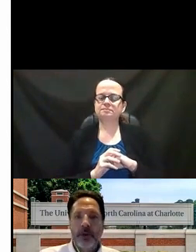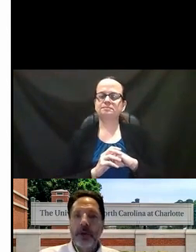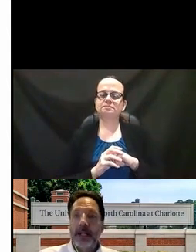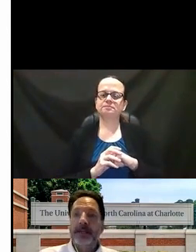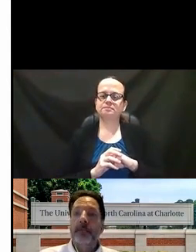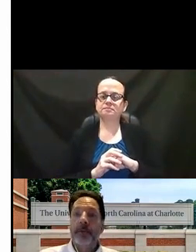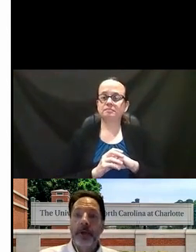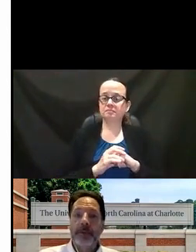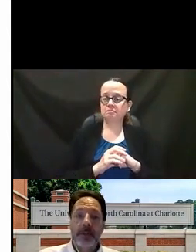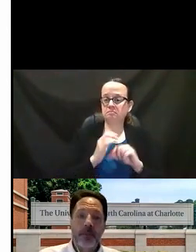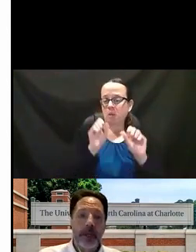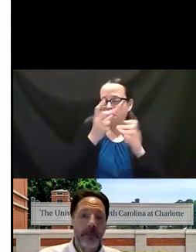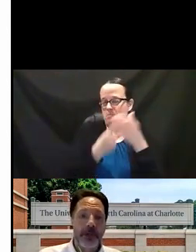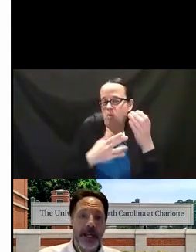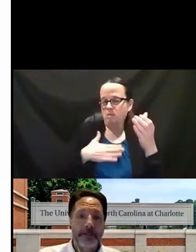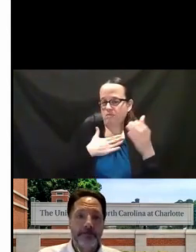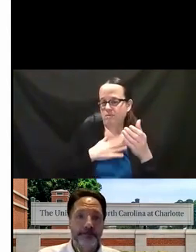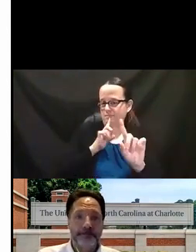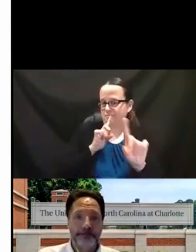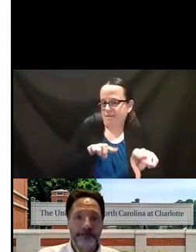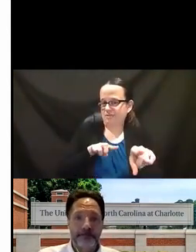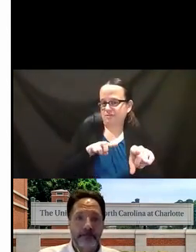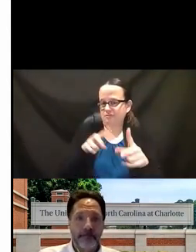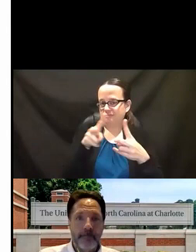And if you could answer both of those, we'd appreciate it.